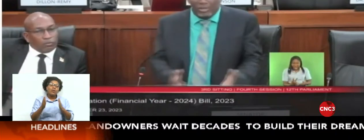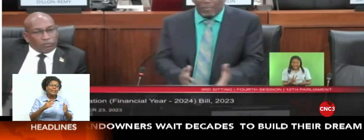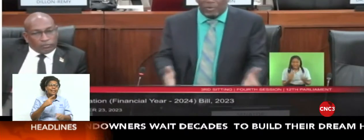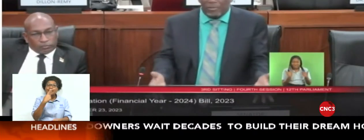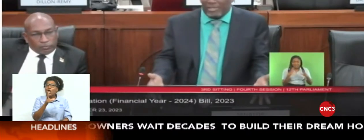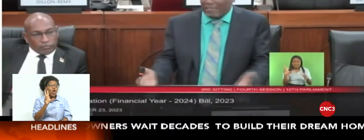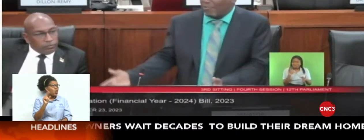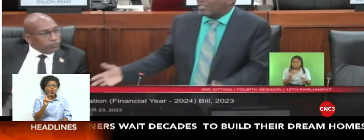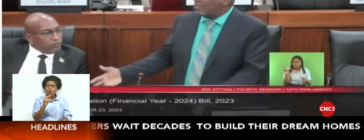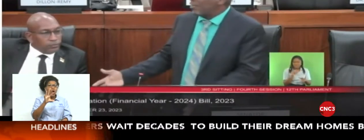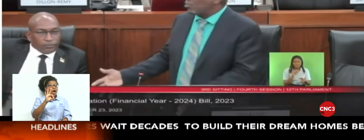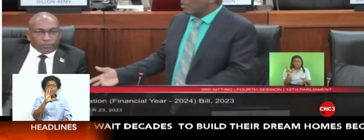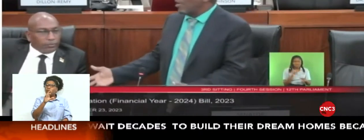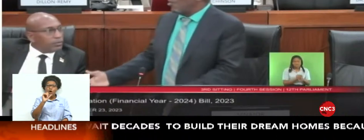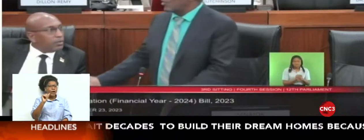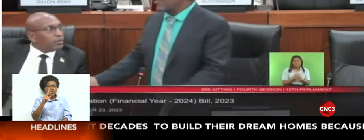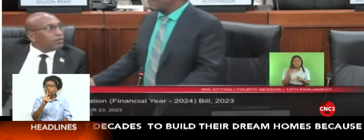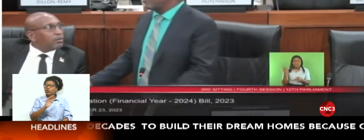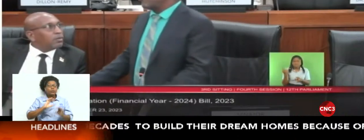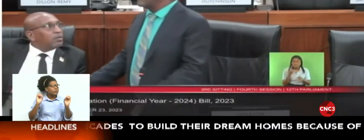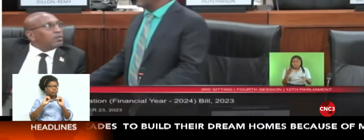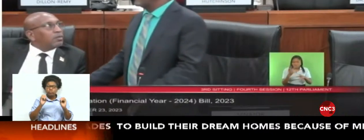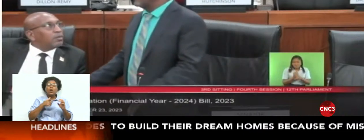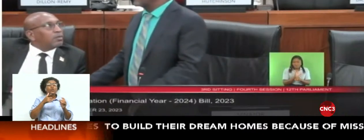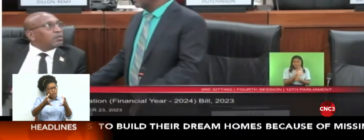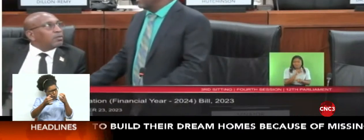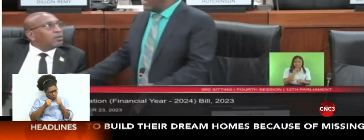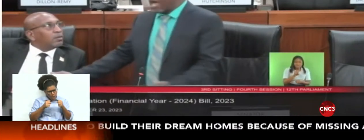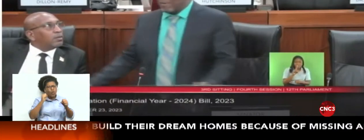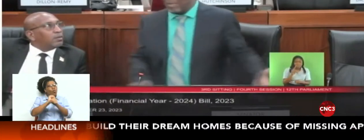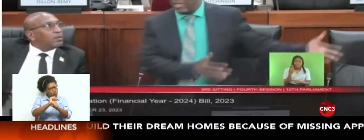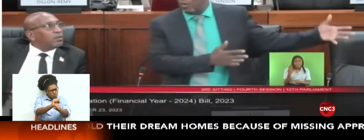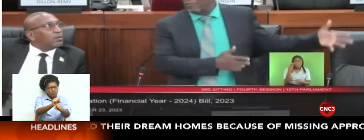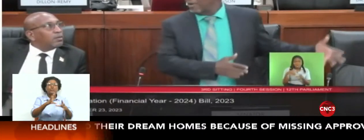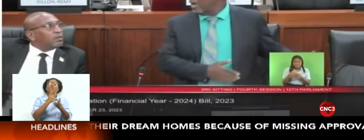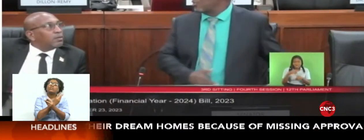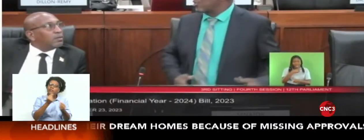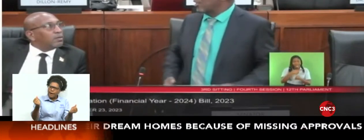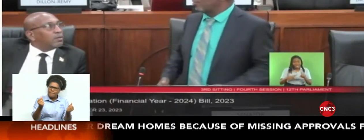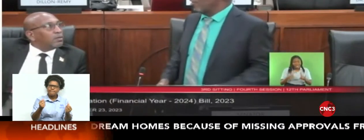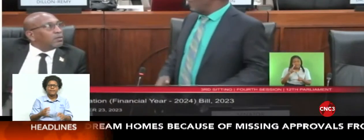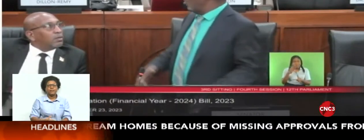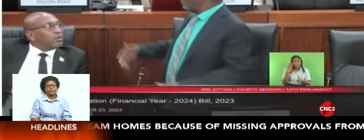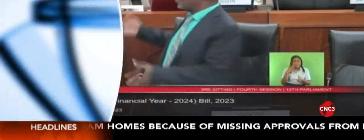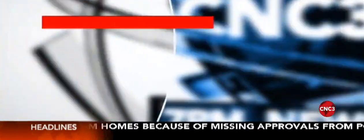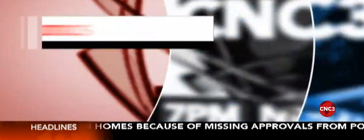saying his company remains committed to working towards solutions. Joshua Simongel, CNC3 News.